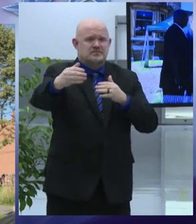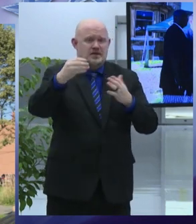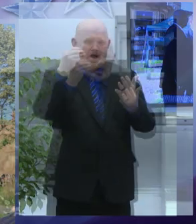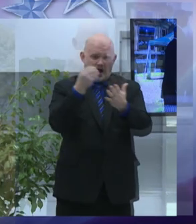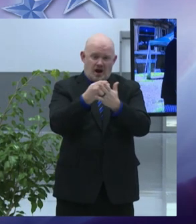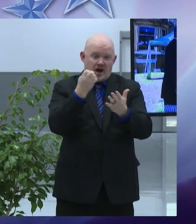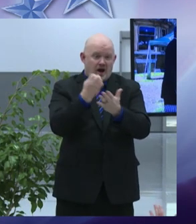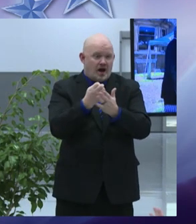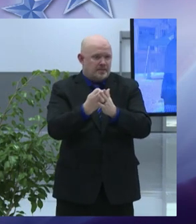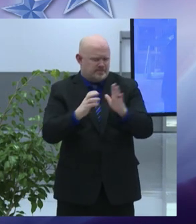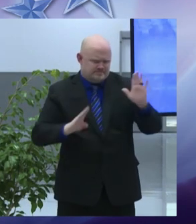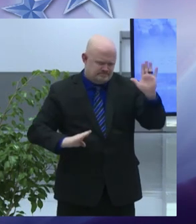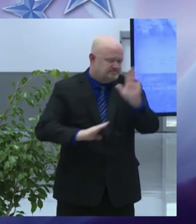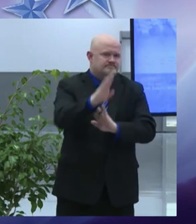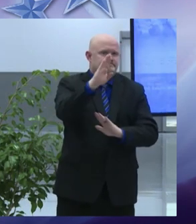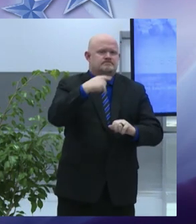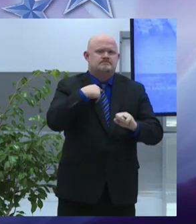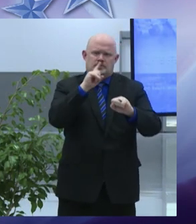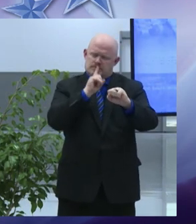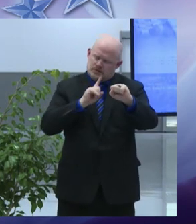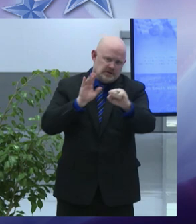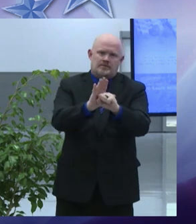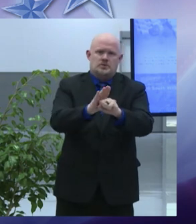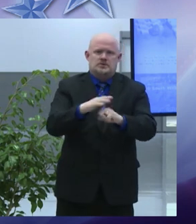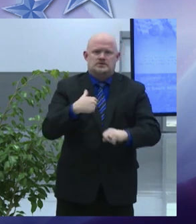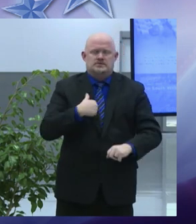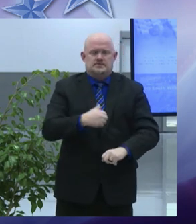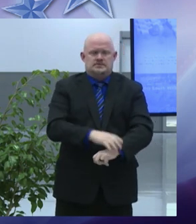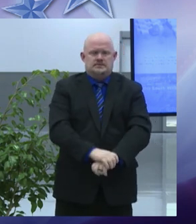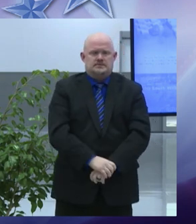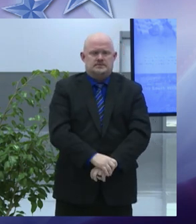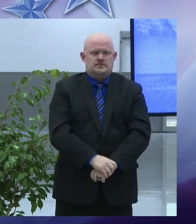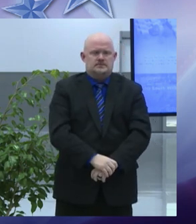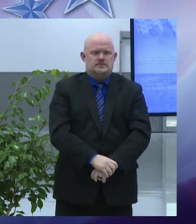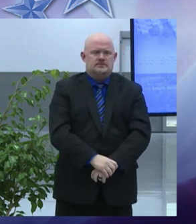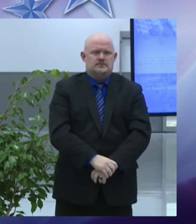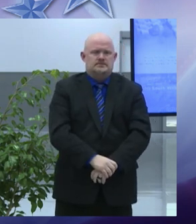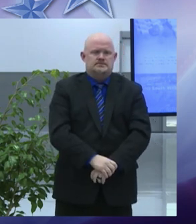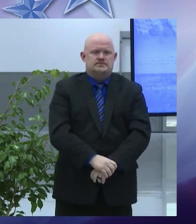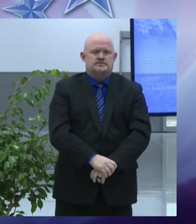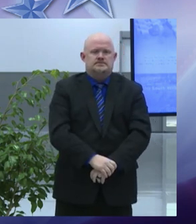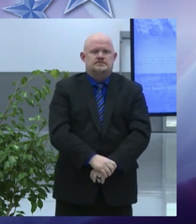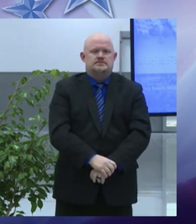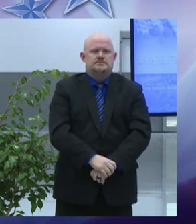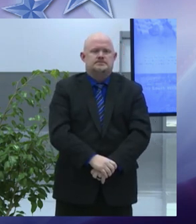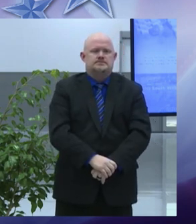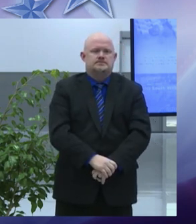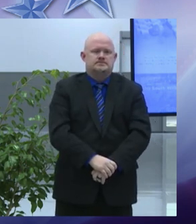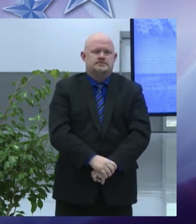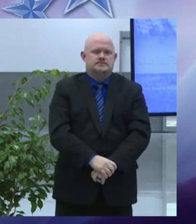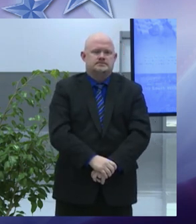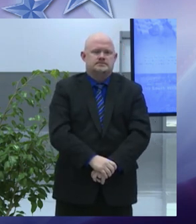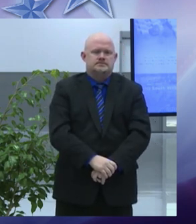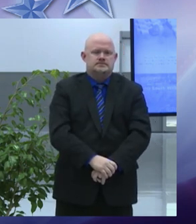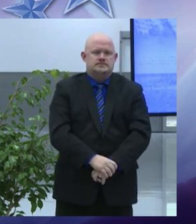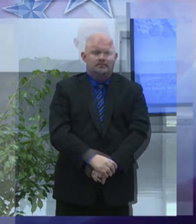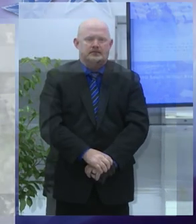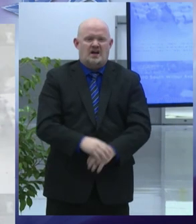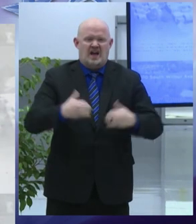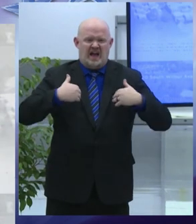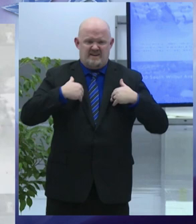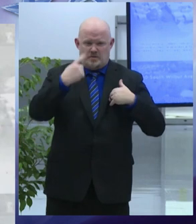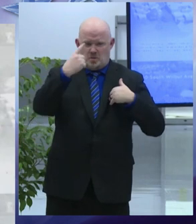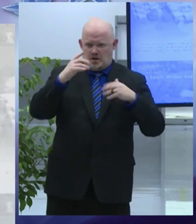after wallowing in emptiness and decay for two decades the sprawling syracuse developmental center property is about to come back to life